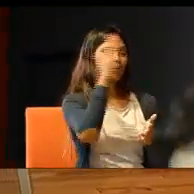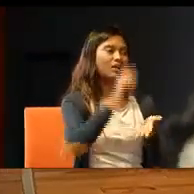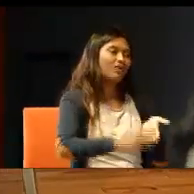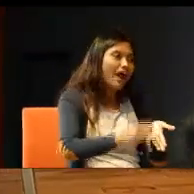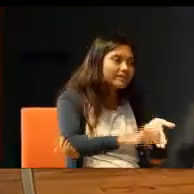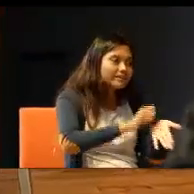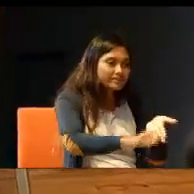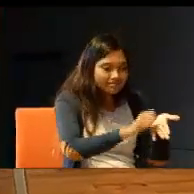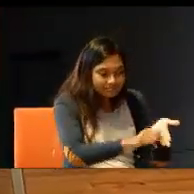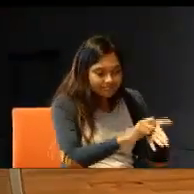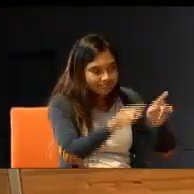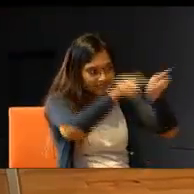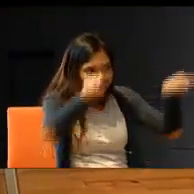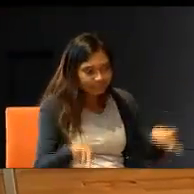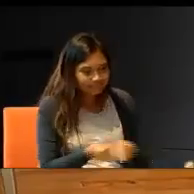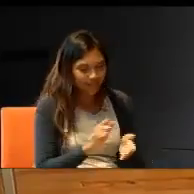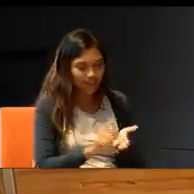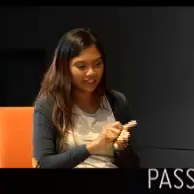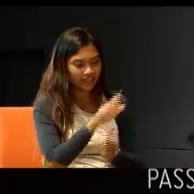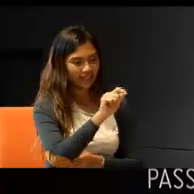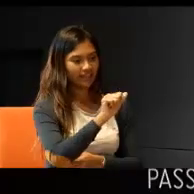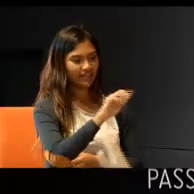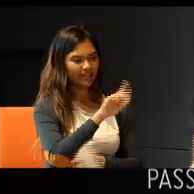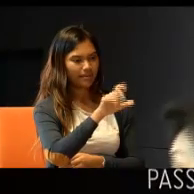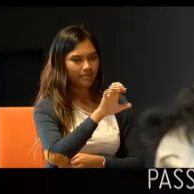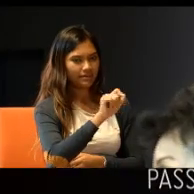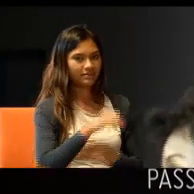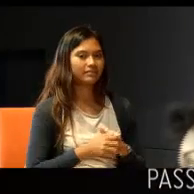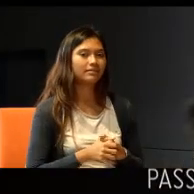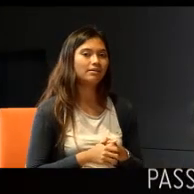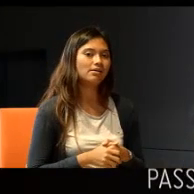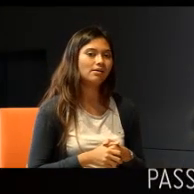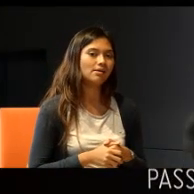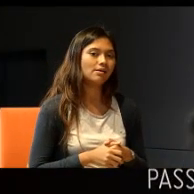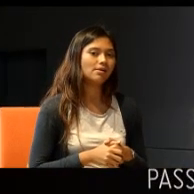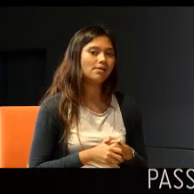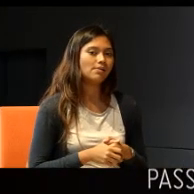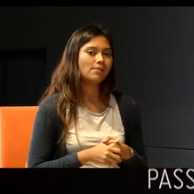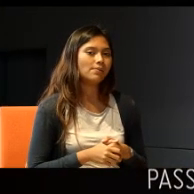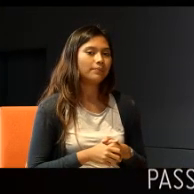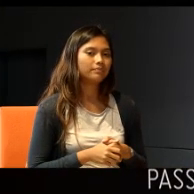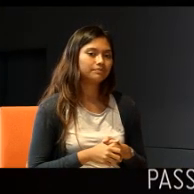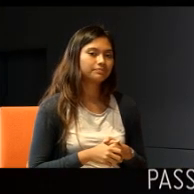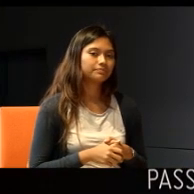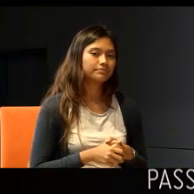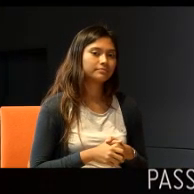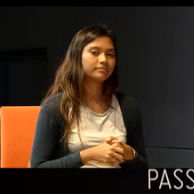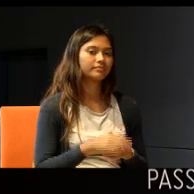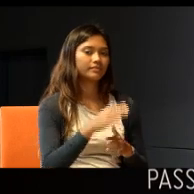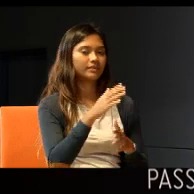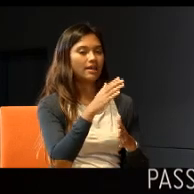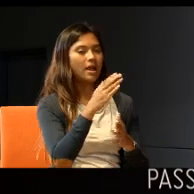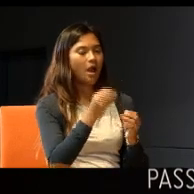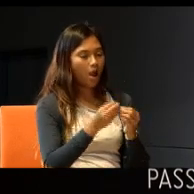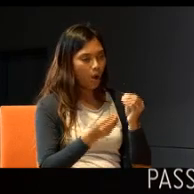Yes. They would write. Some of them tried to, I think, but most of them, were not able, to